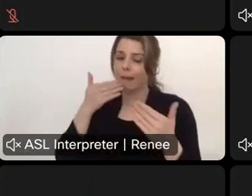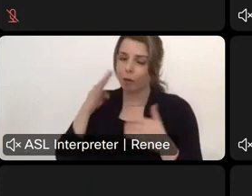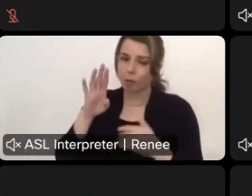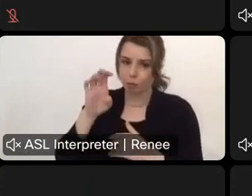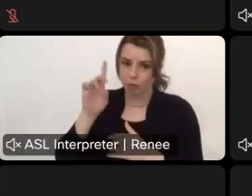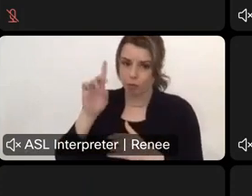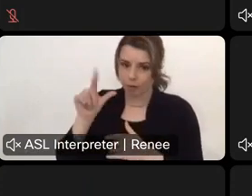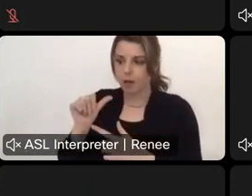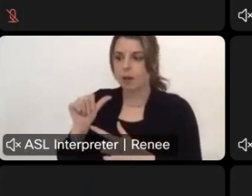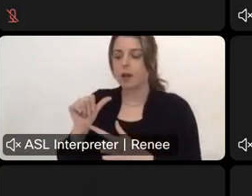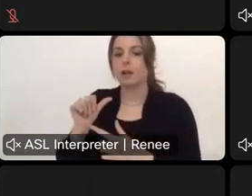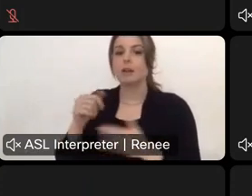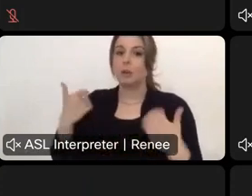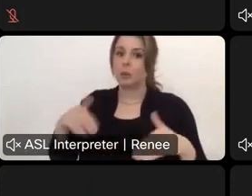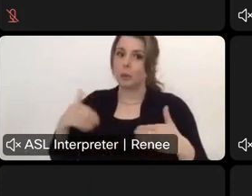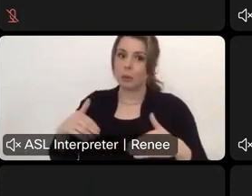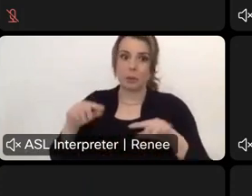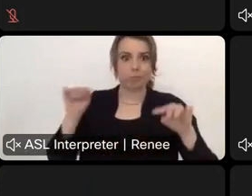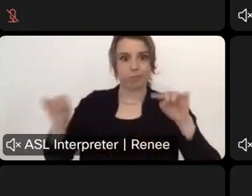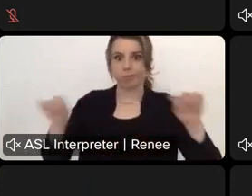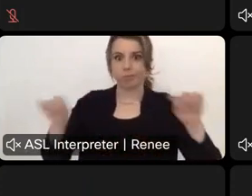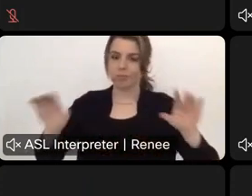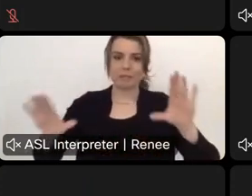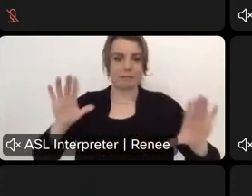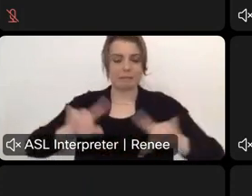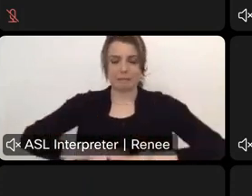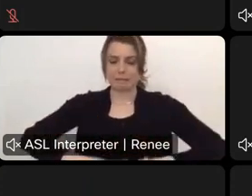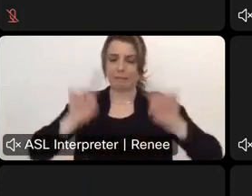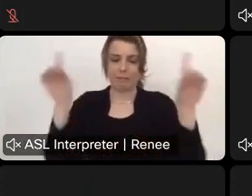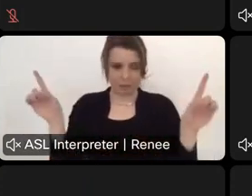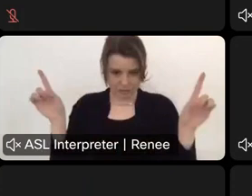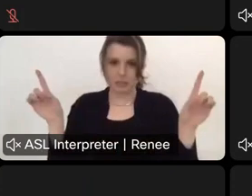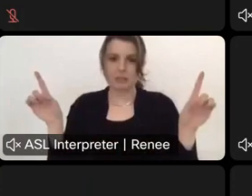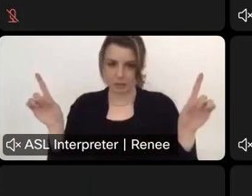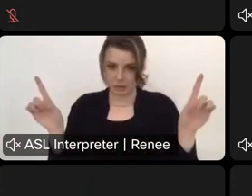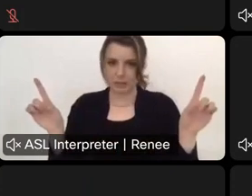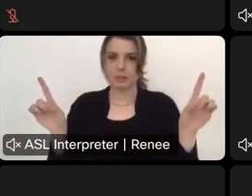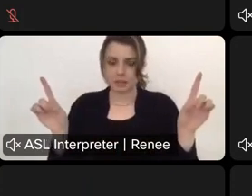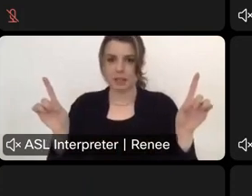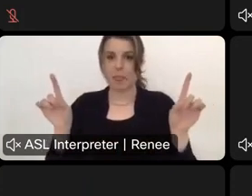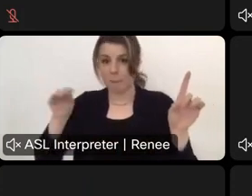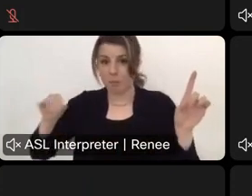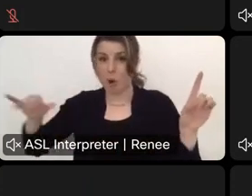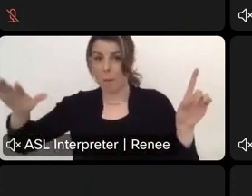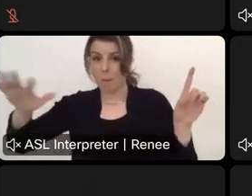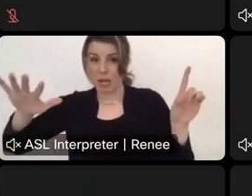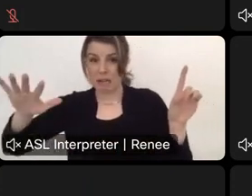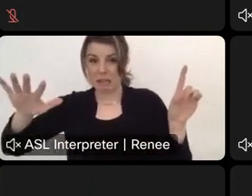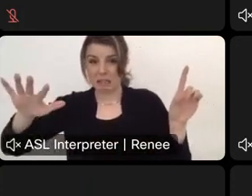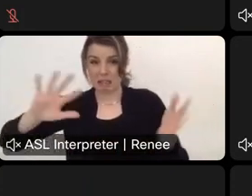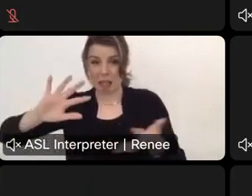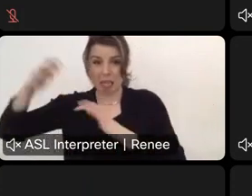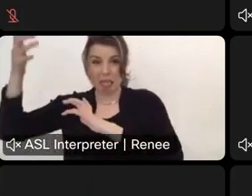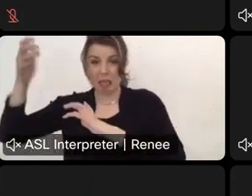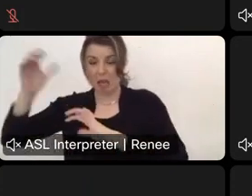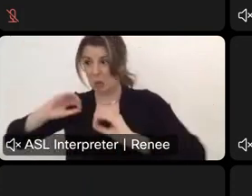outlines a very stark difference in what. You can expect to receive on on those properties where there's not a